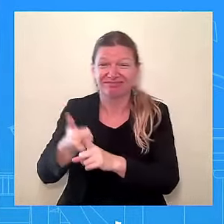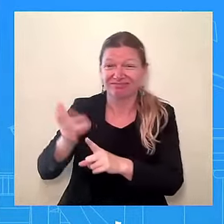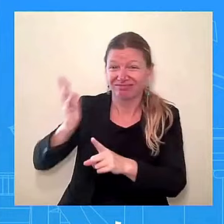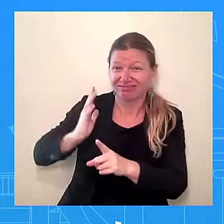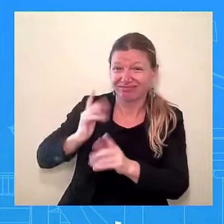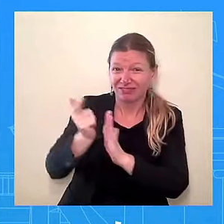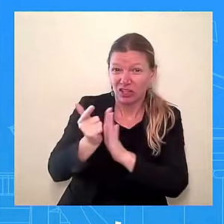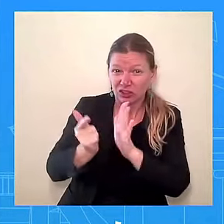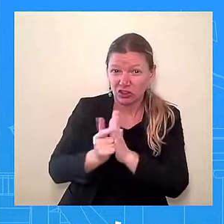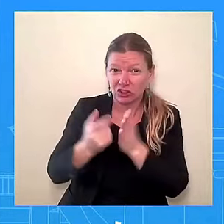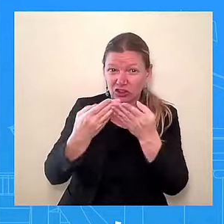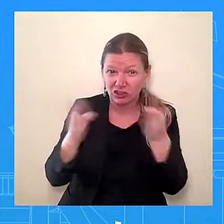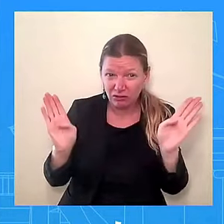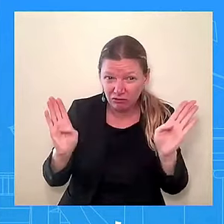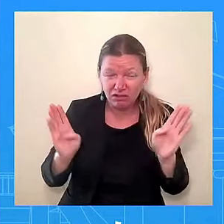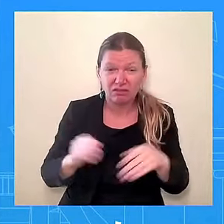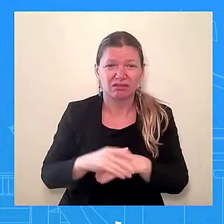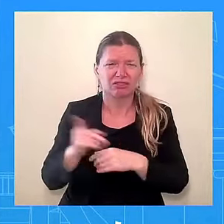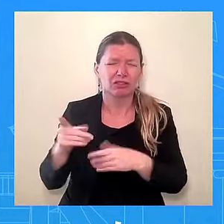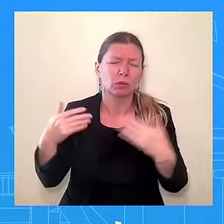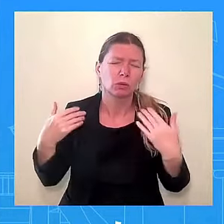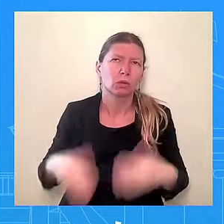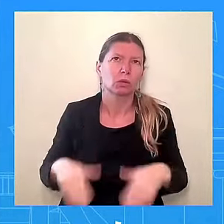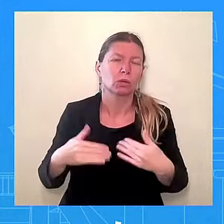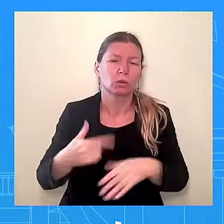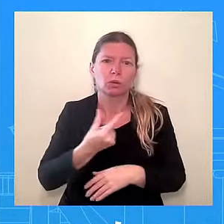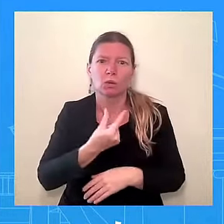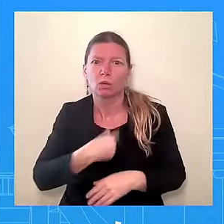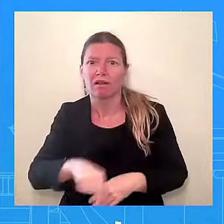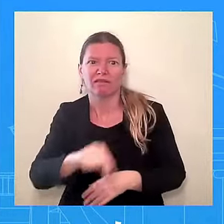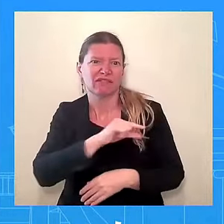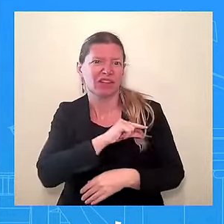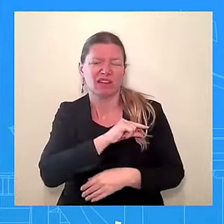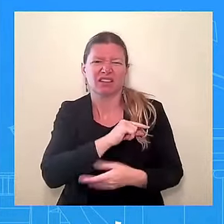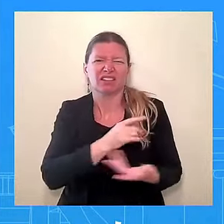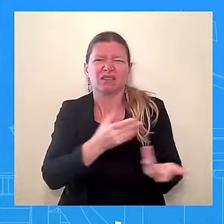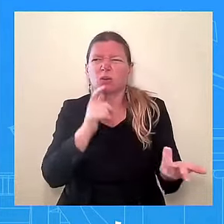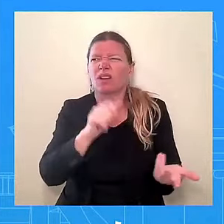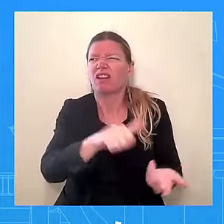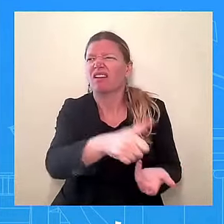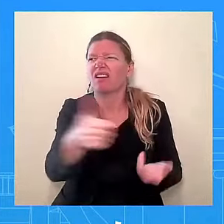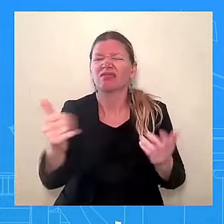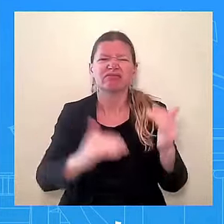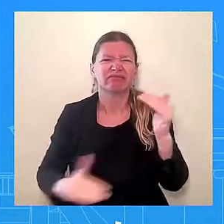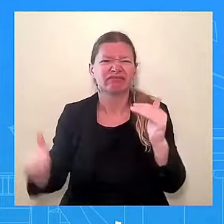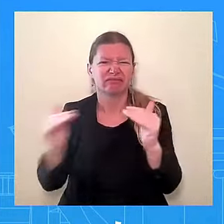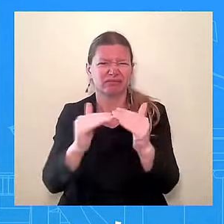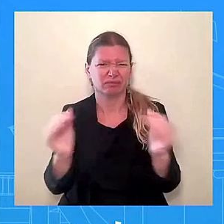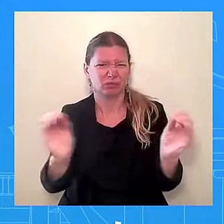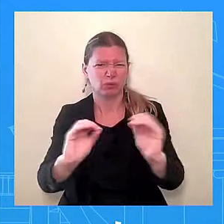he could not think of anybody else who could have done this job, that he could have made this decision